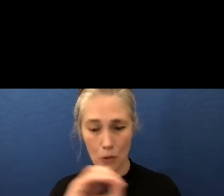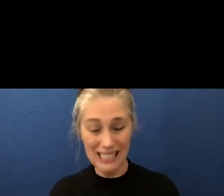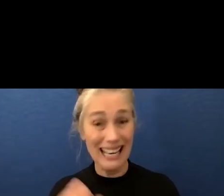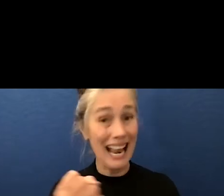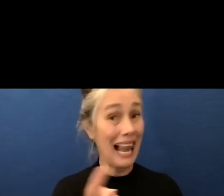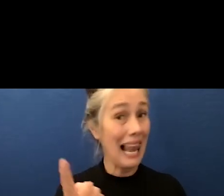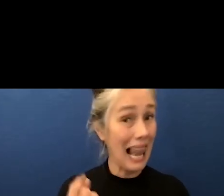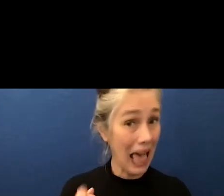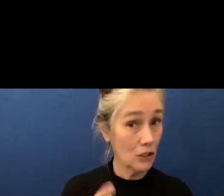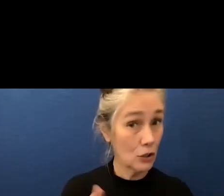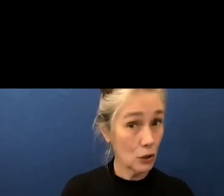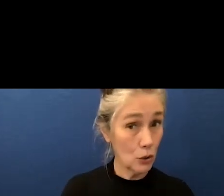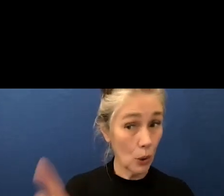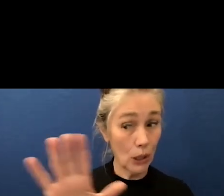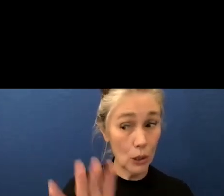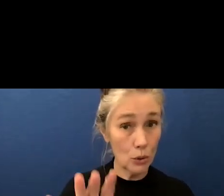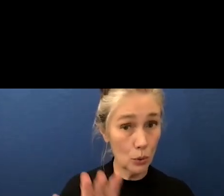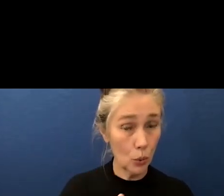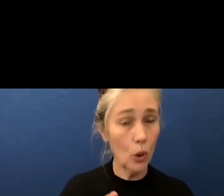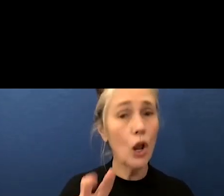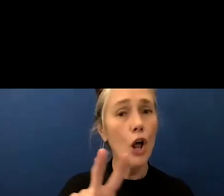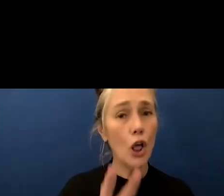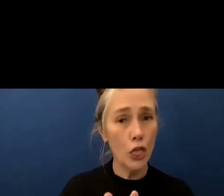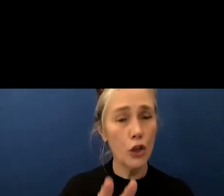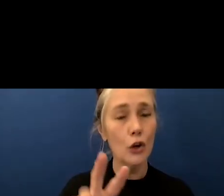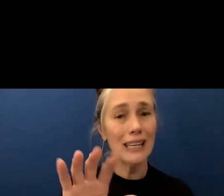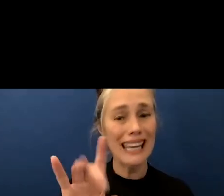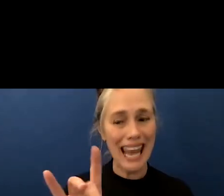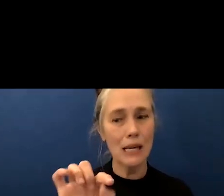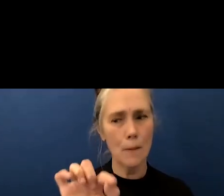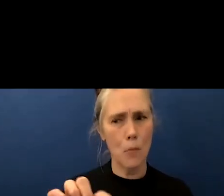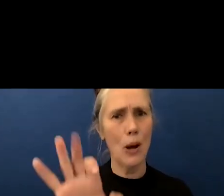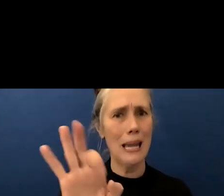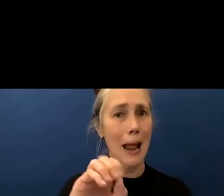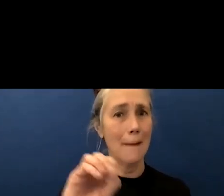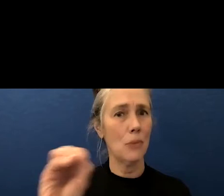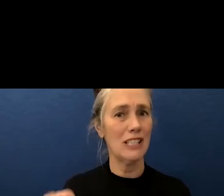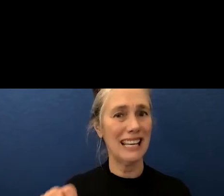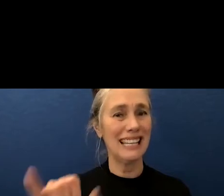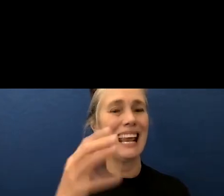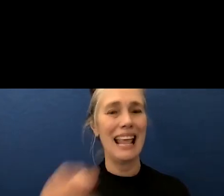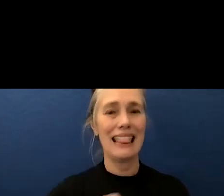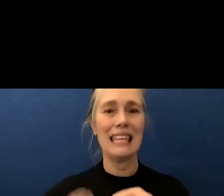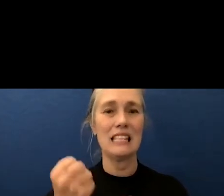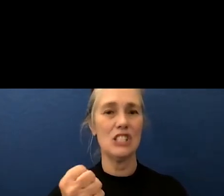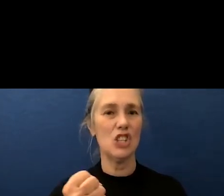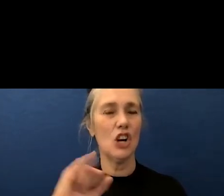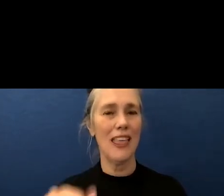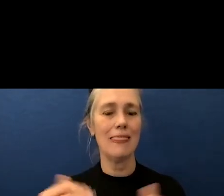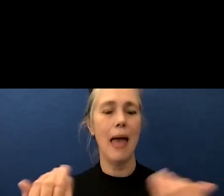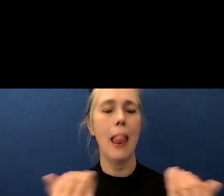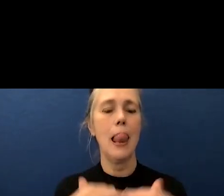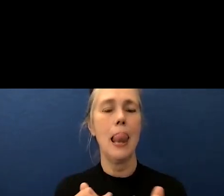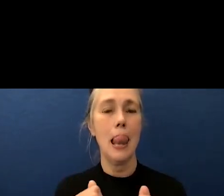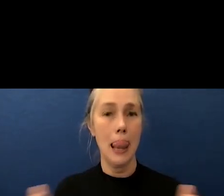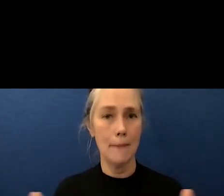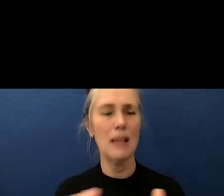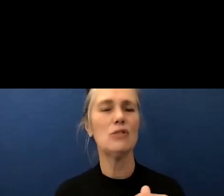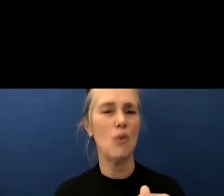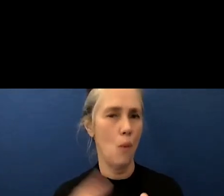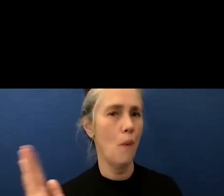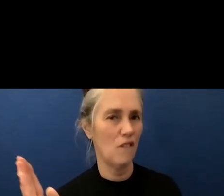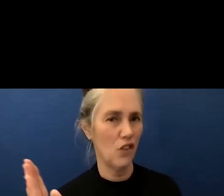percent so um and this year they're over the threshold so it's no surprise considering the impact